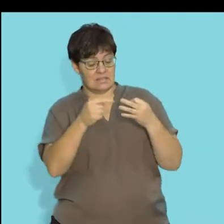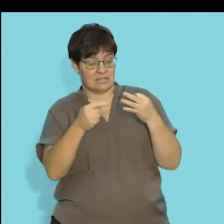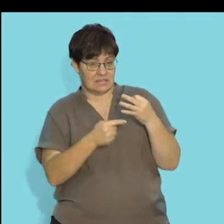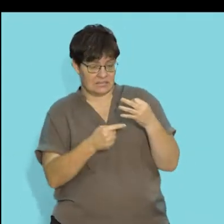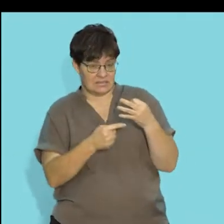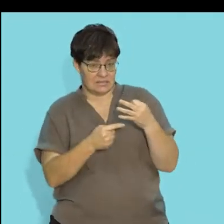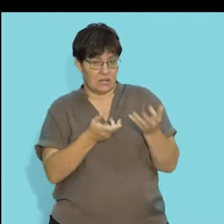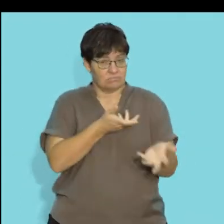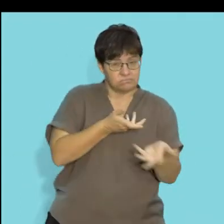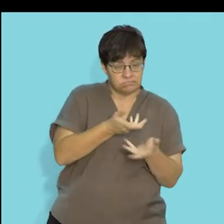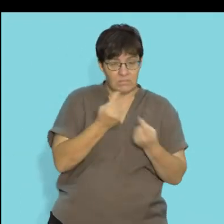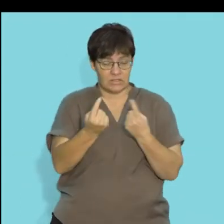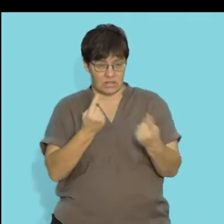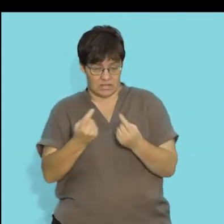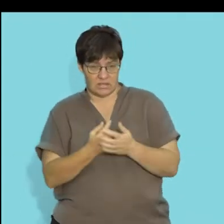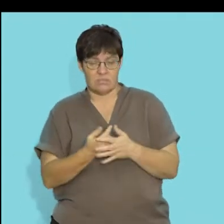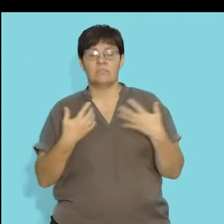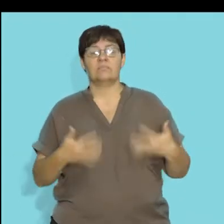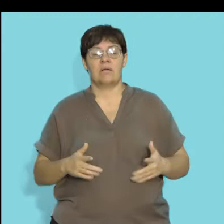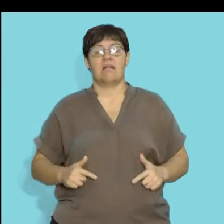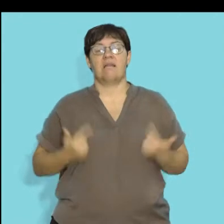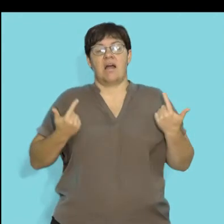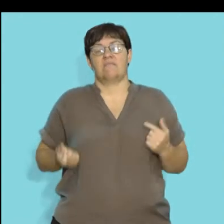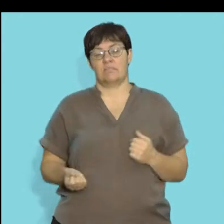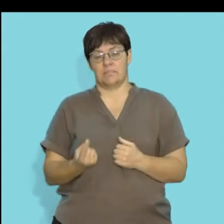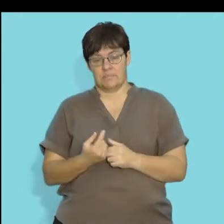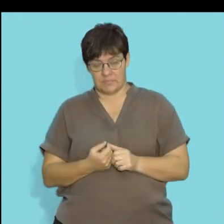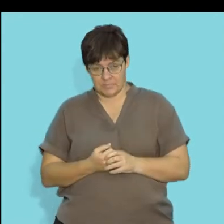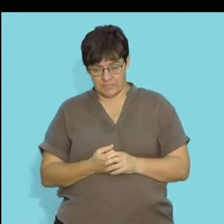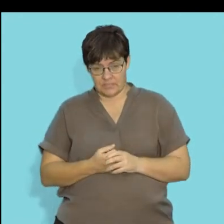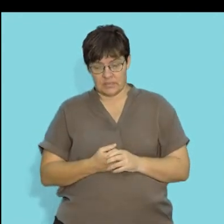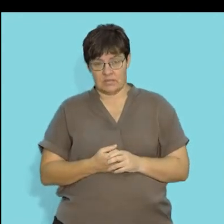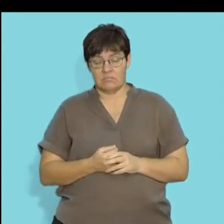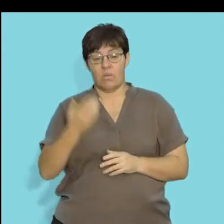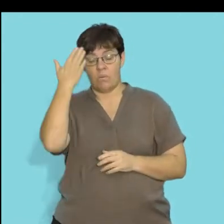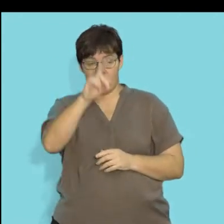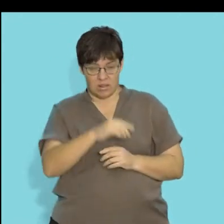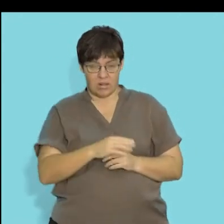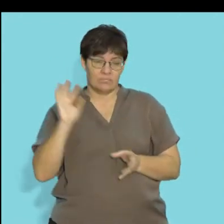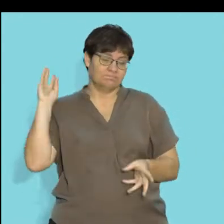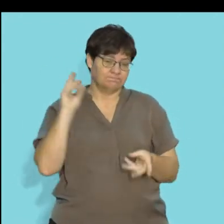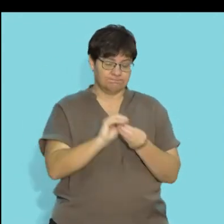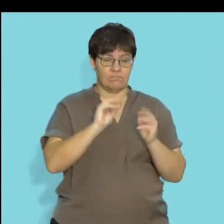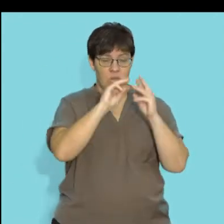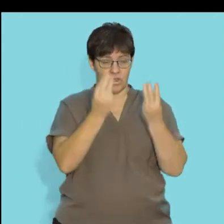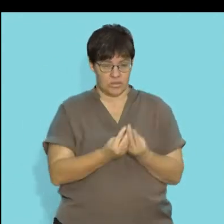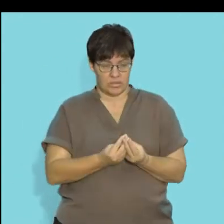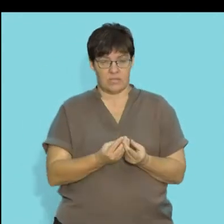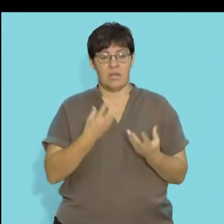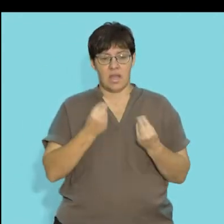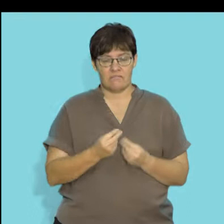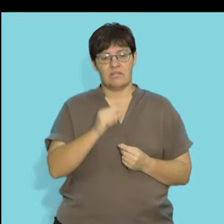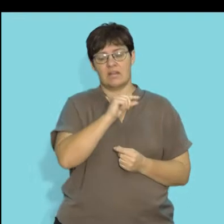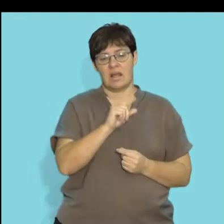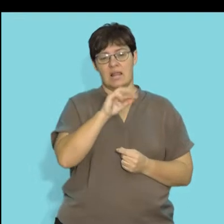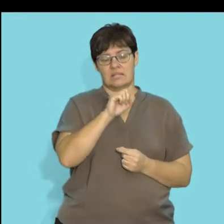three spheres interact with each other is where life exists. And so, we know that, as a recap of the earth, it's got